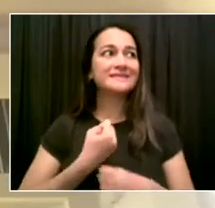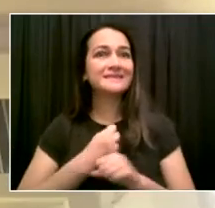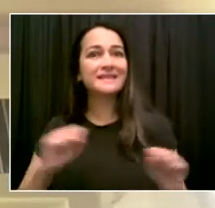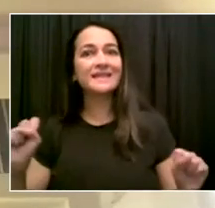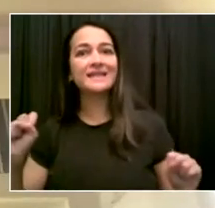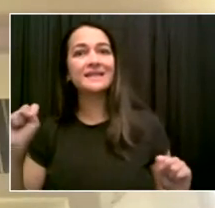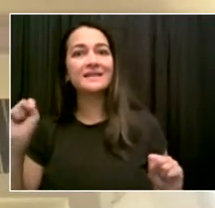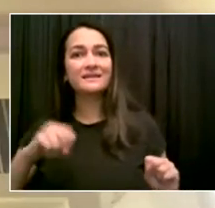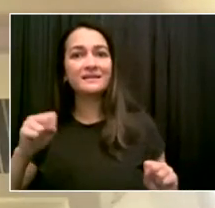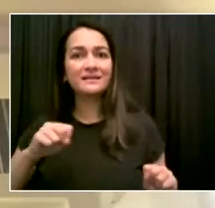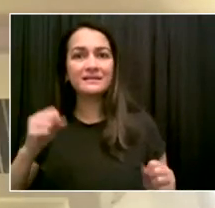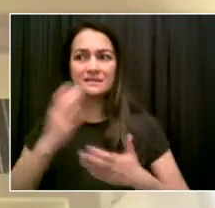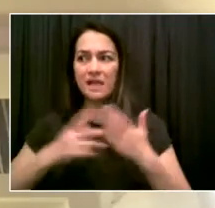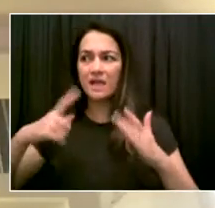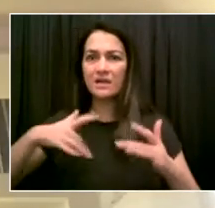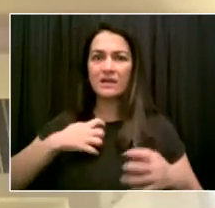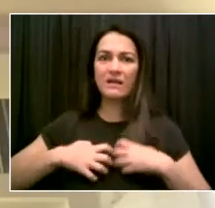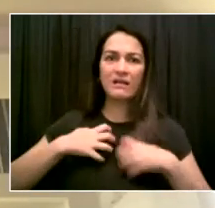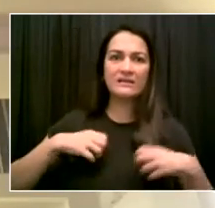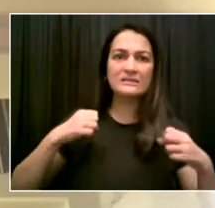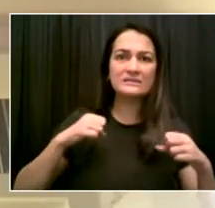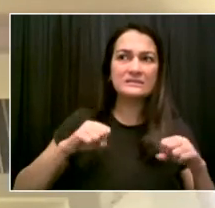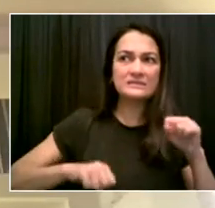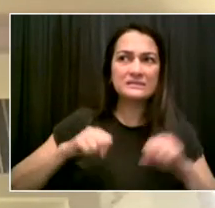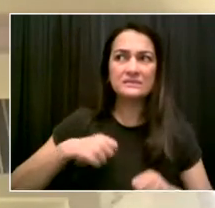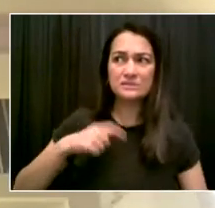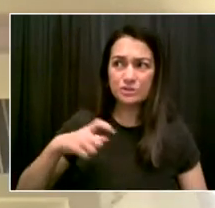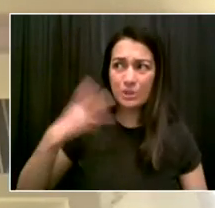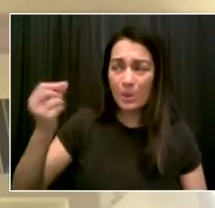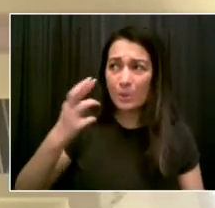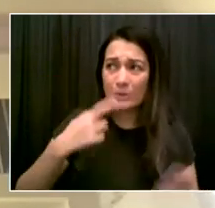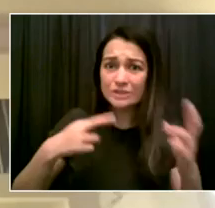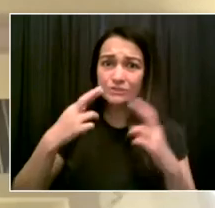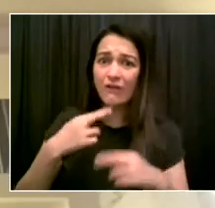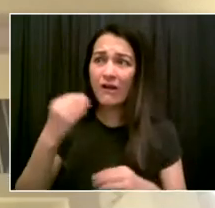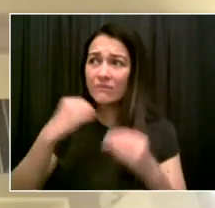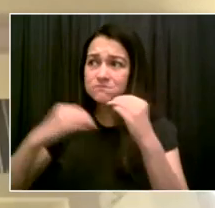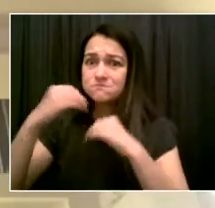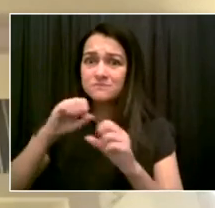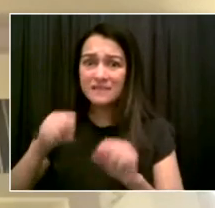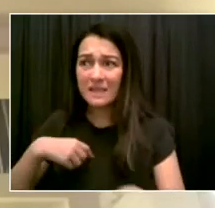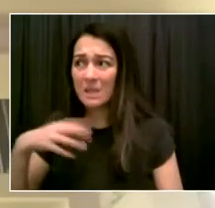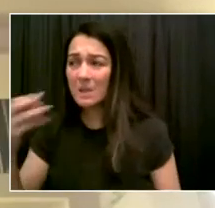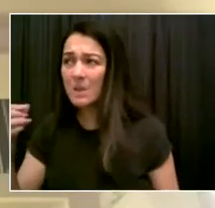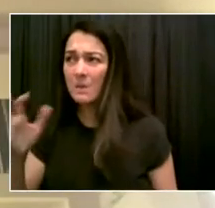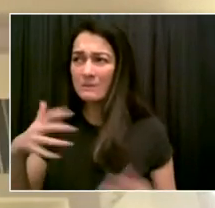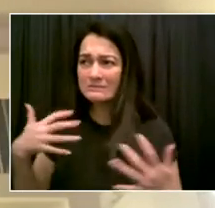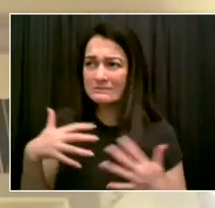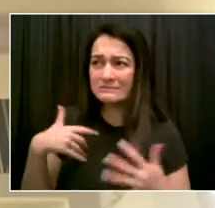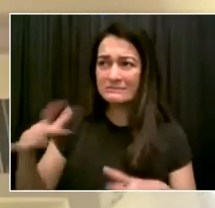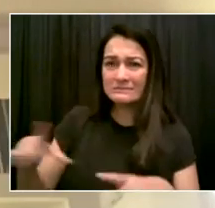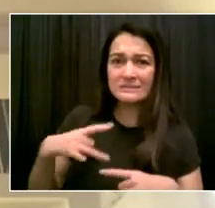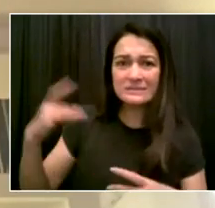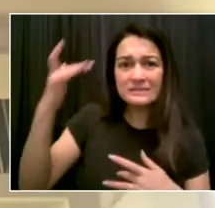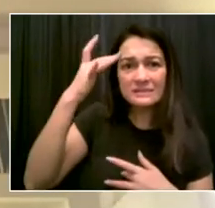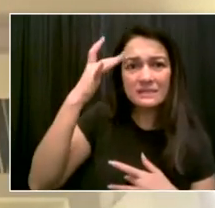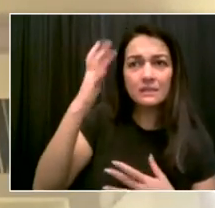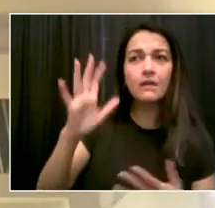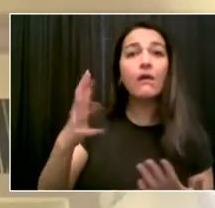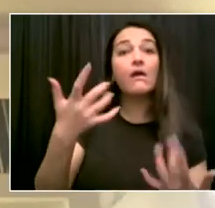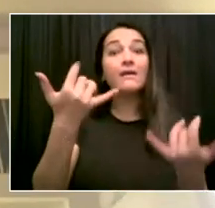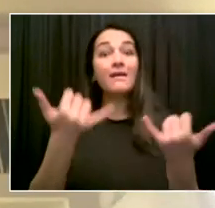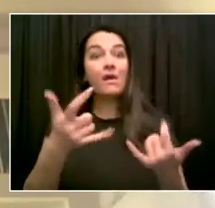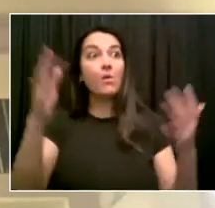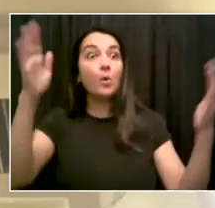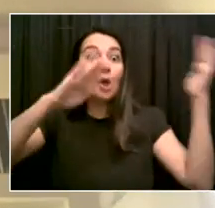New York City will be the first city in the country that takes those questions off the table completely as this gets implemented. And I think that level of assurance